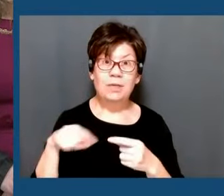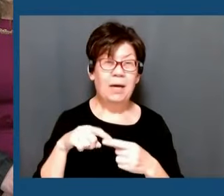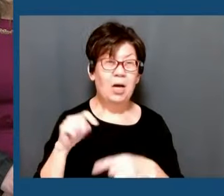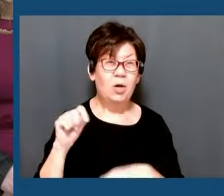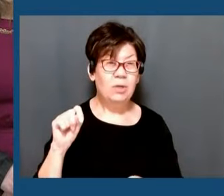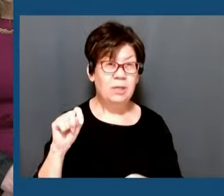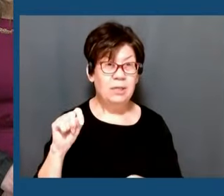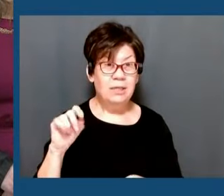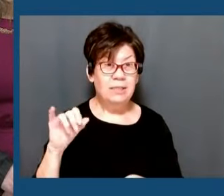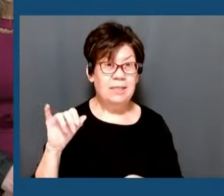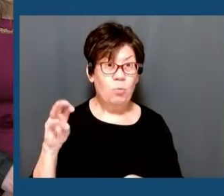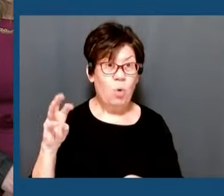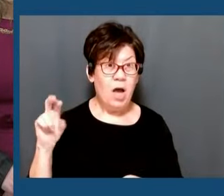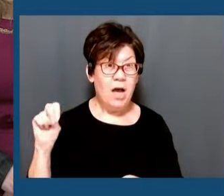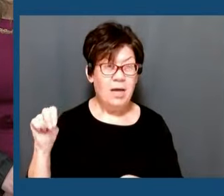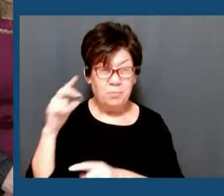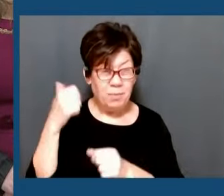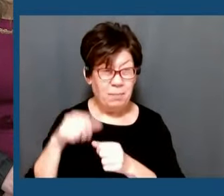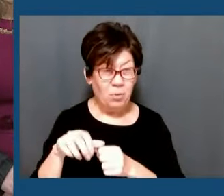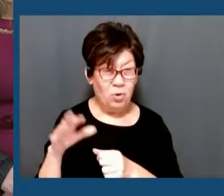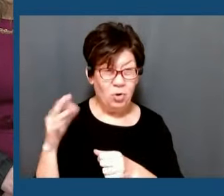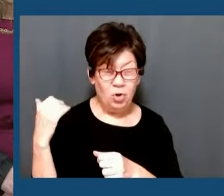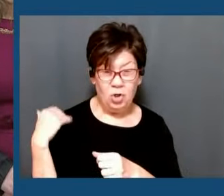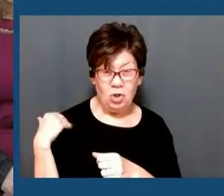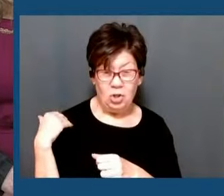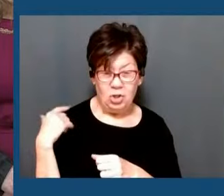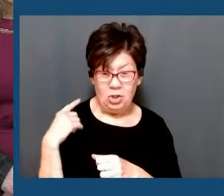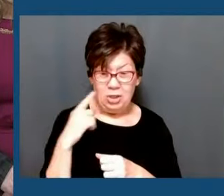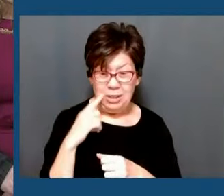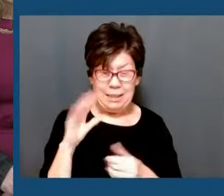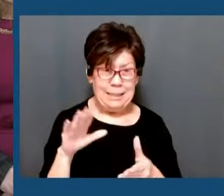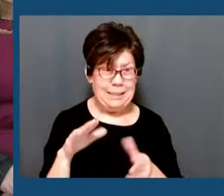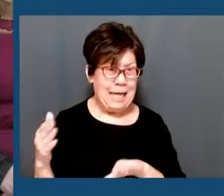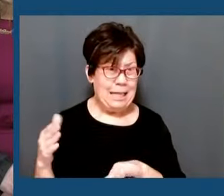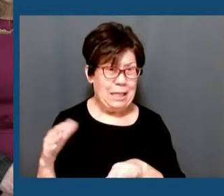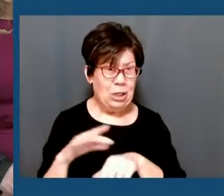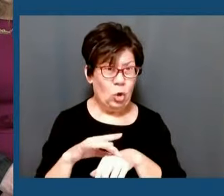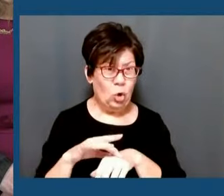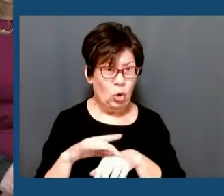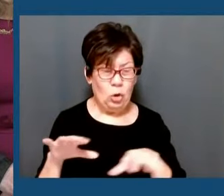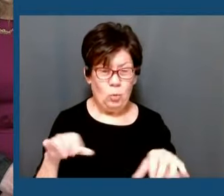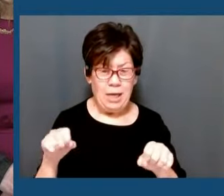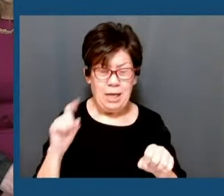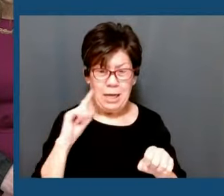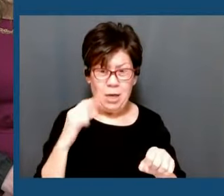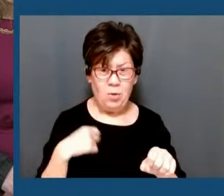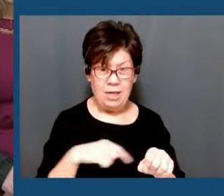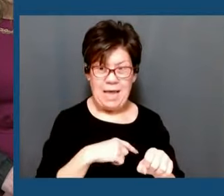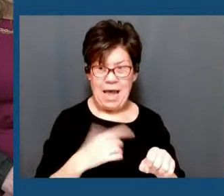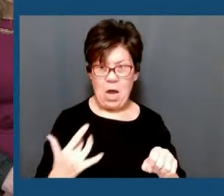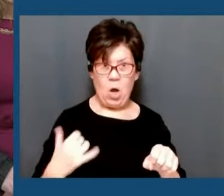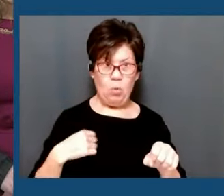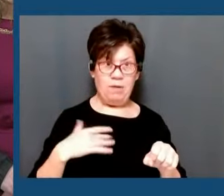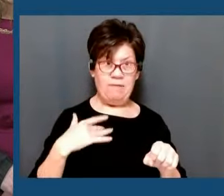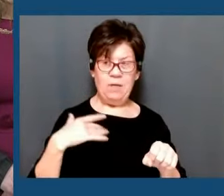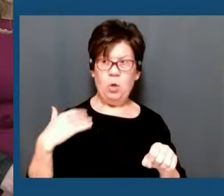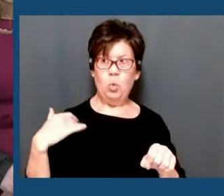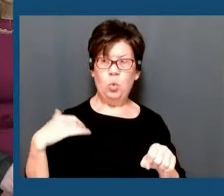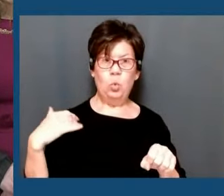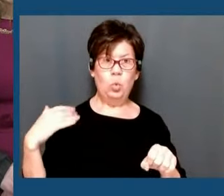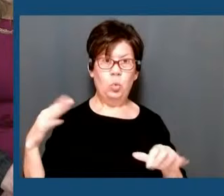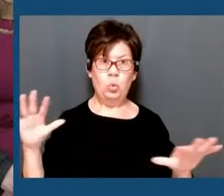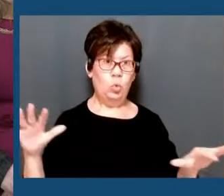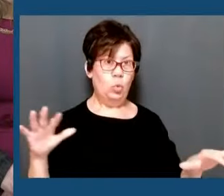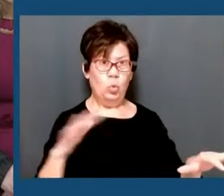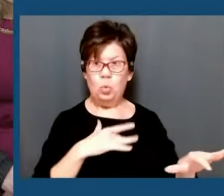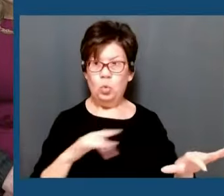earthquake just this past week, I think there's a high level of anxiety around earthquakes. The magnitude, which Catherine Garcia